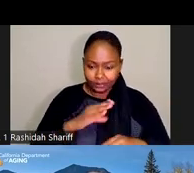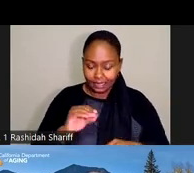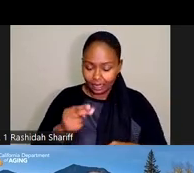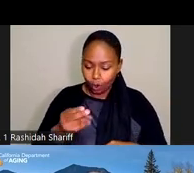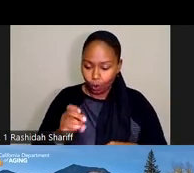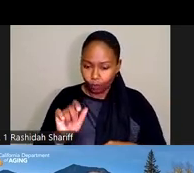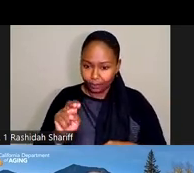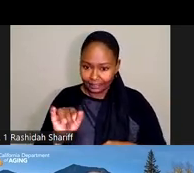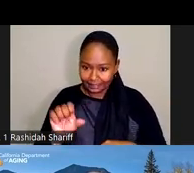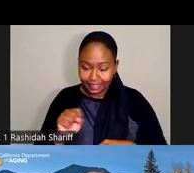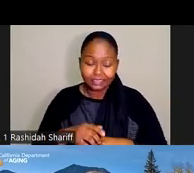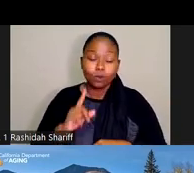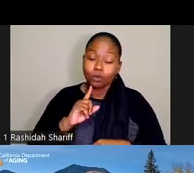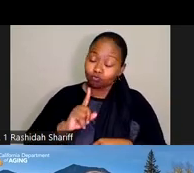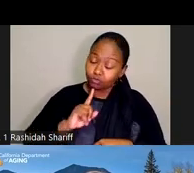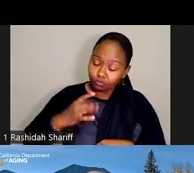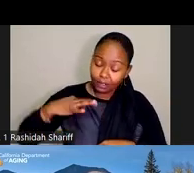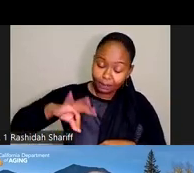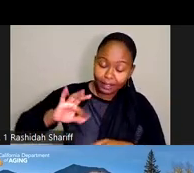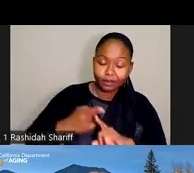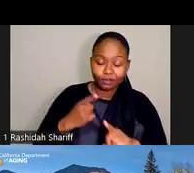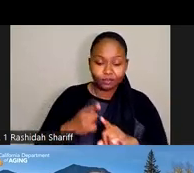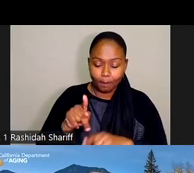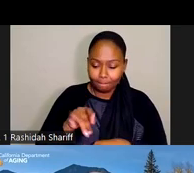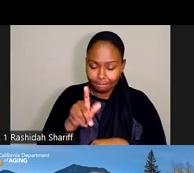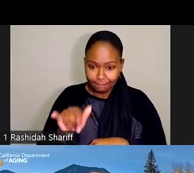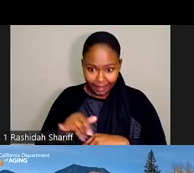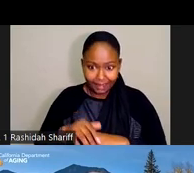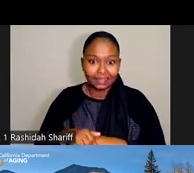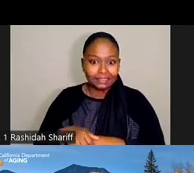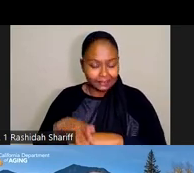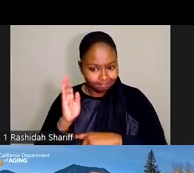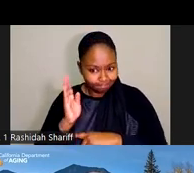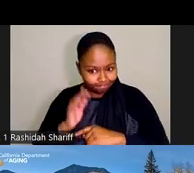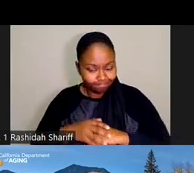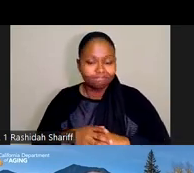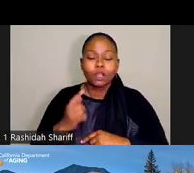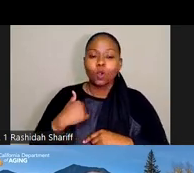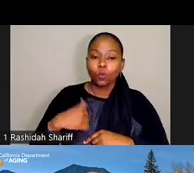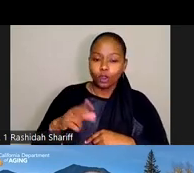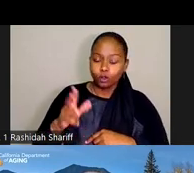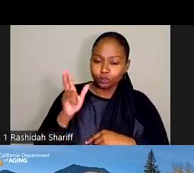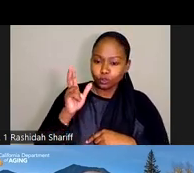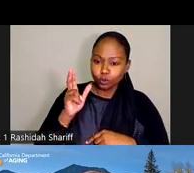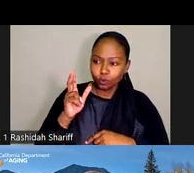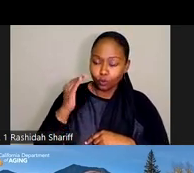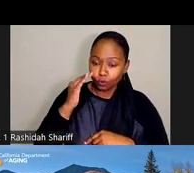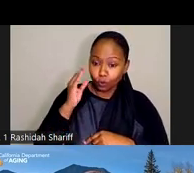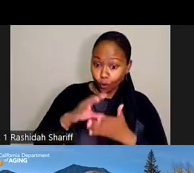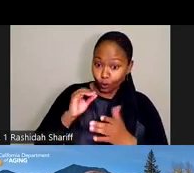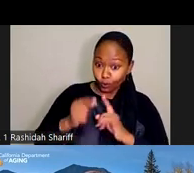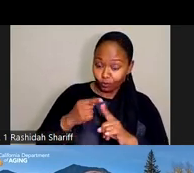And at that hearing, we benefited from Patty Prunhuber's testimony. We got to hear from Dr. Margot Cashel and